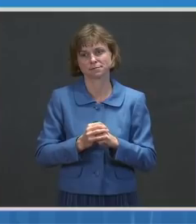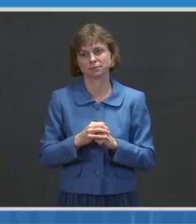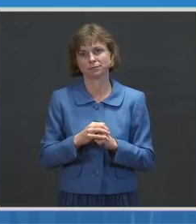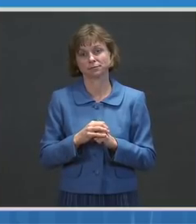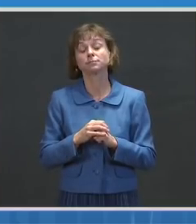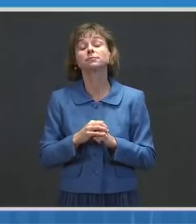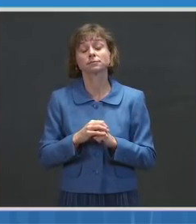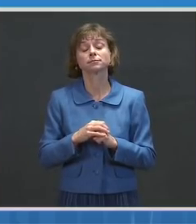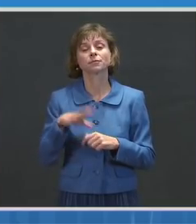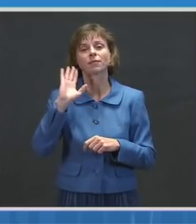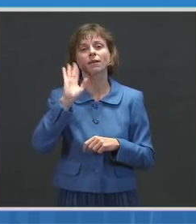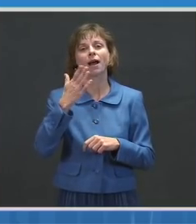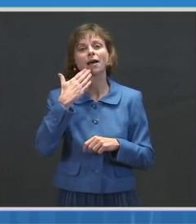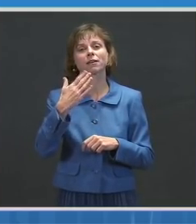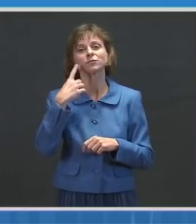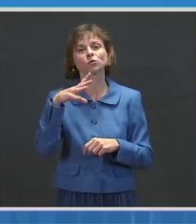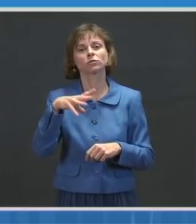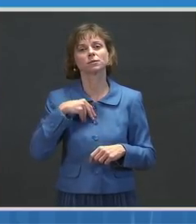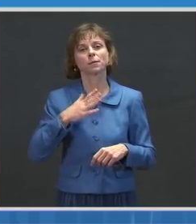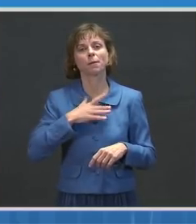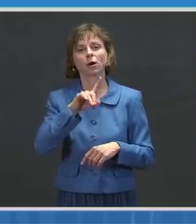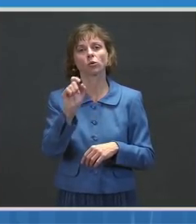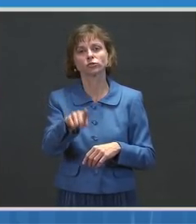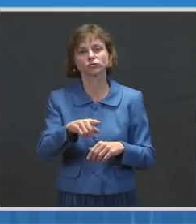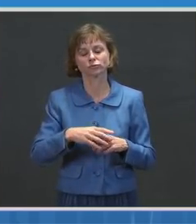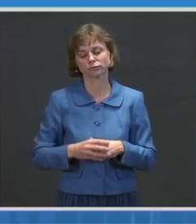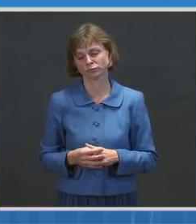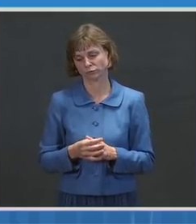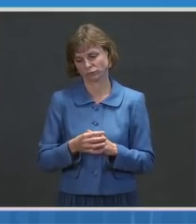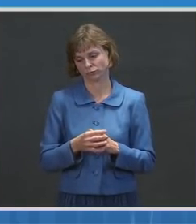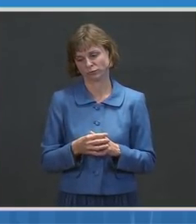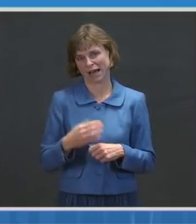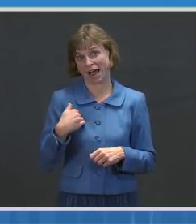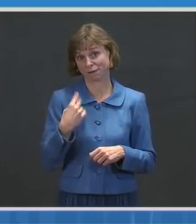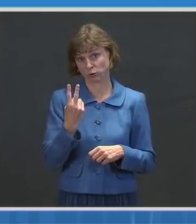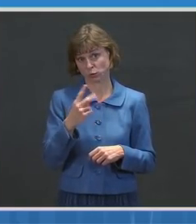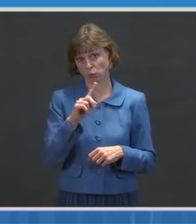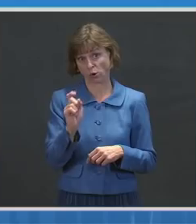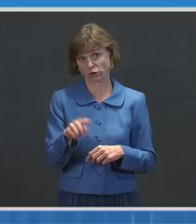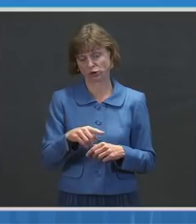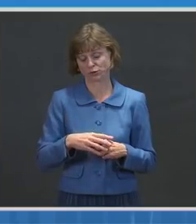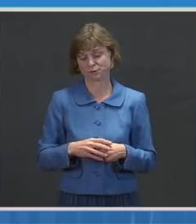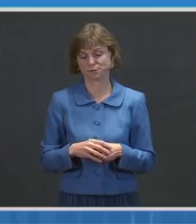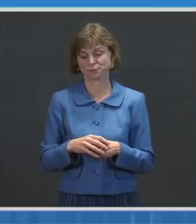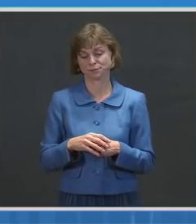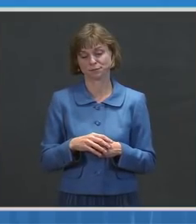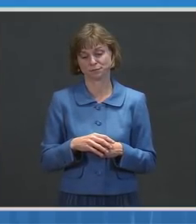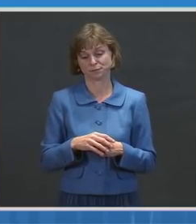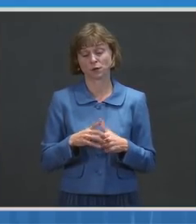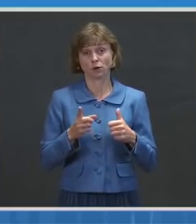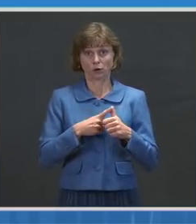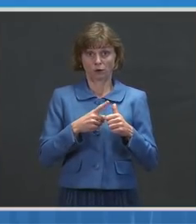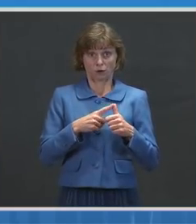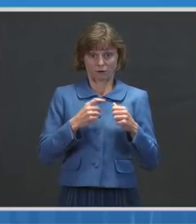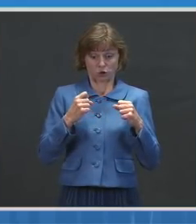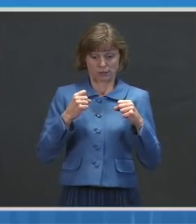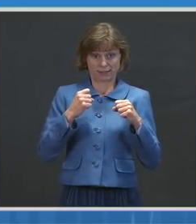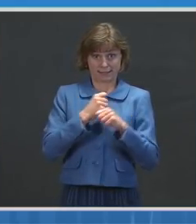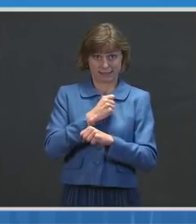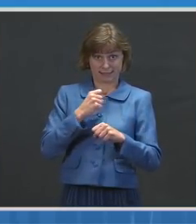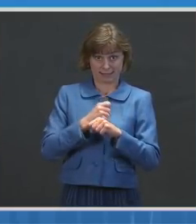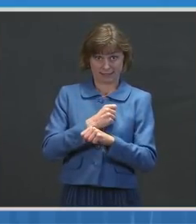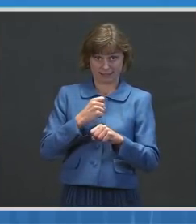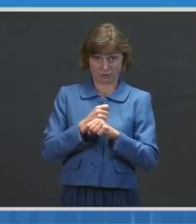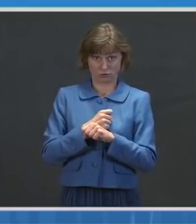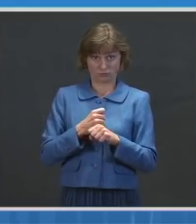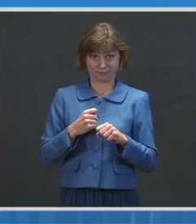Hi. Thank you for taking my question. I have actually two questions. The first is statistical for Andy. You